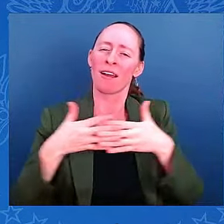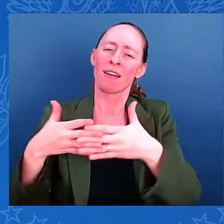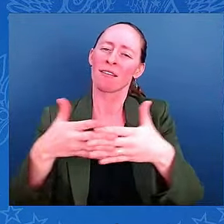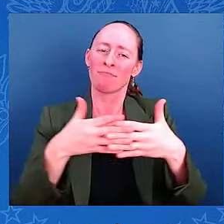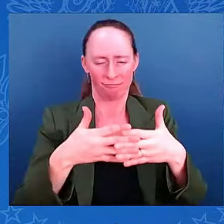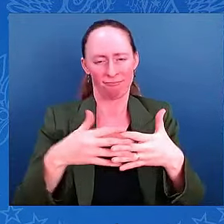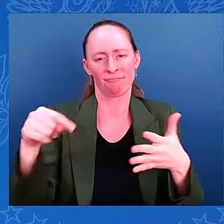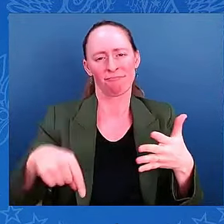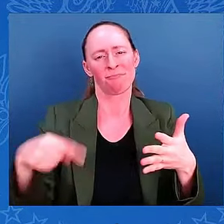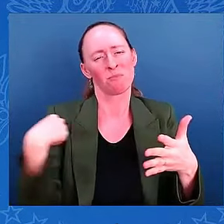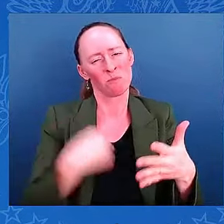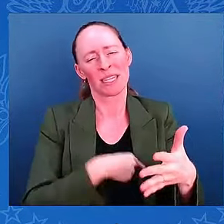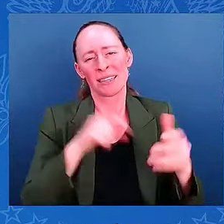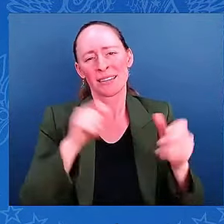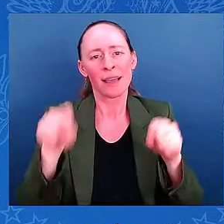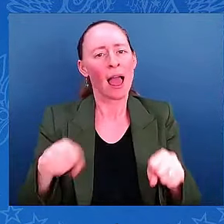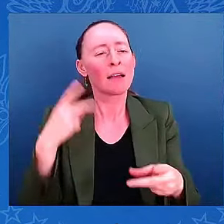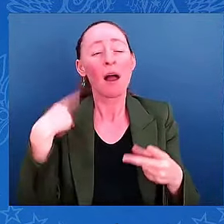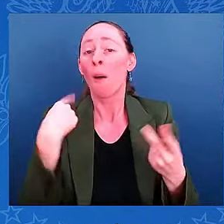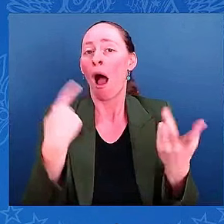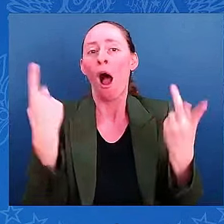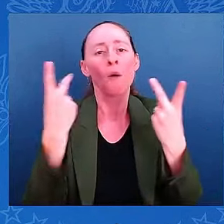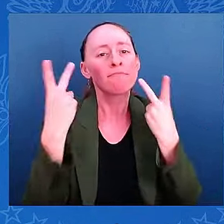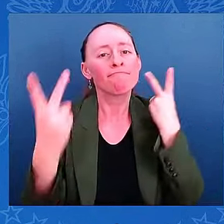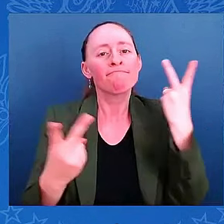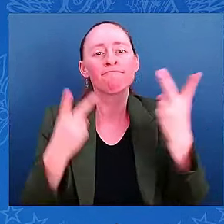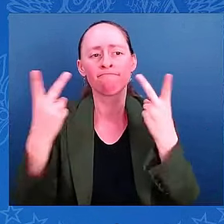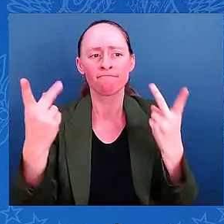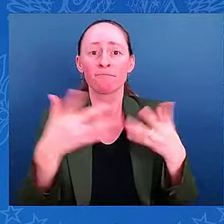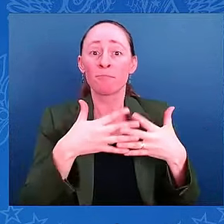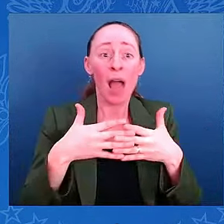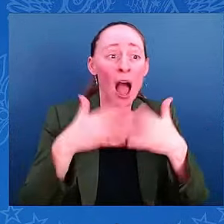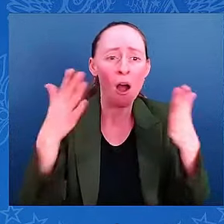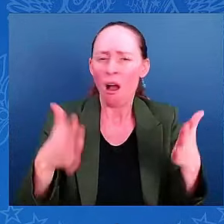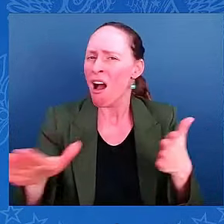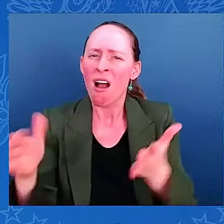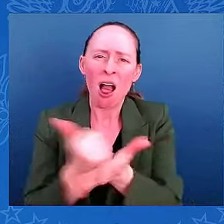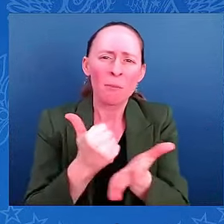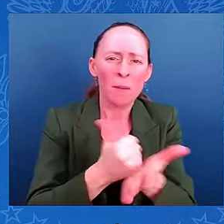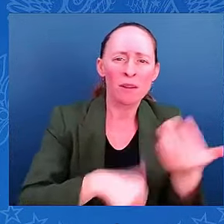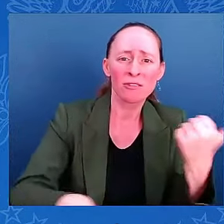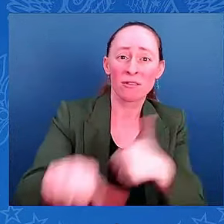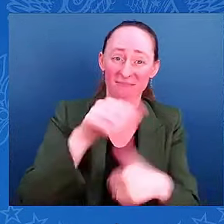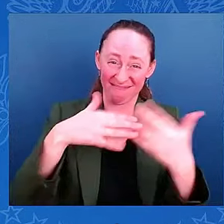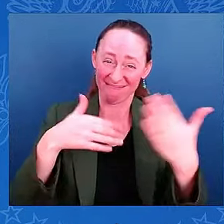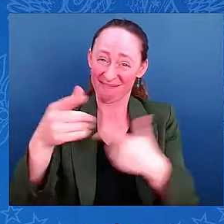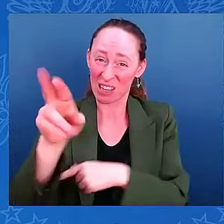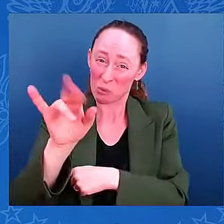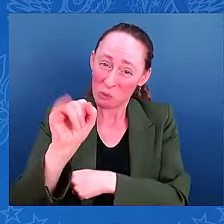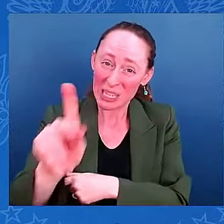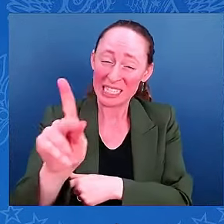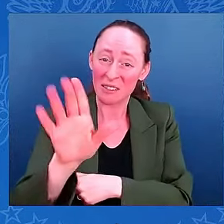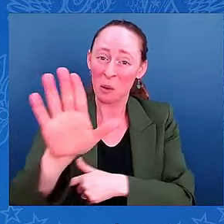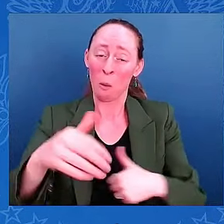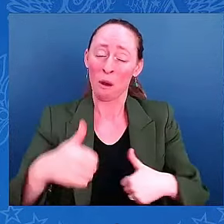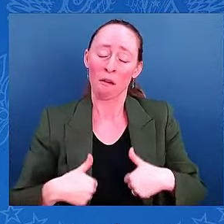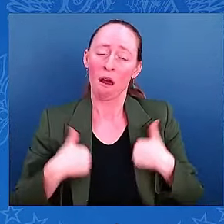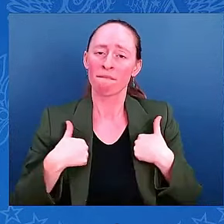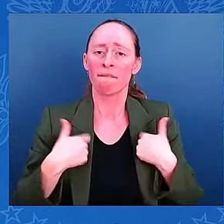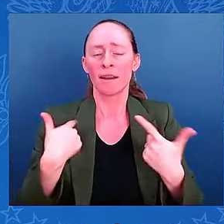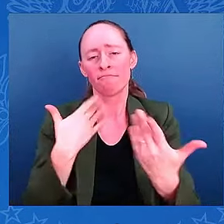Americans stepping up to help other Americans and risking their lives. So thank all these first responders. It really matters. Really, from the